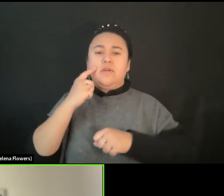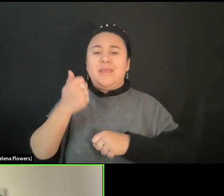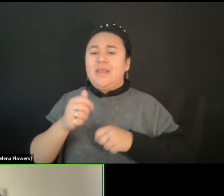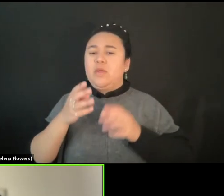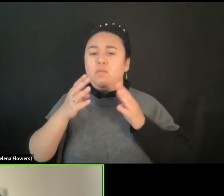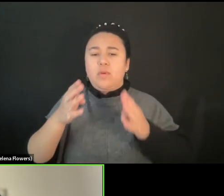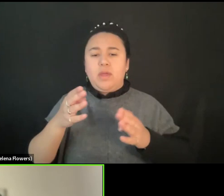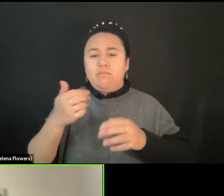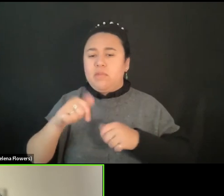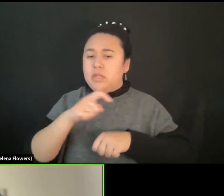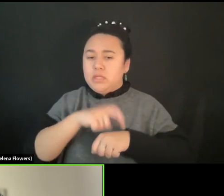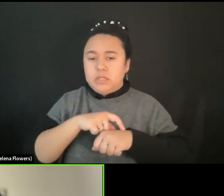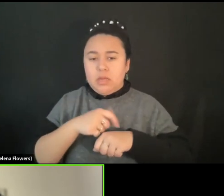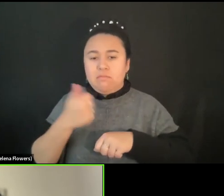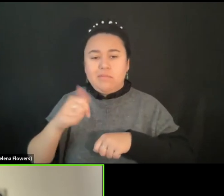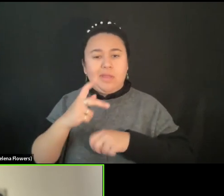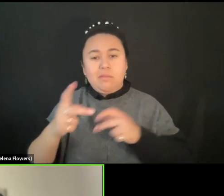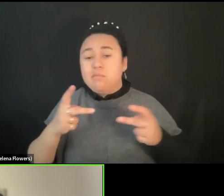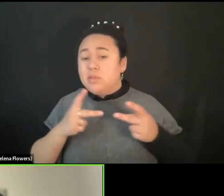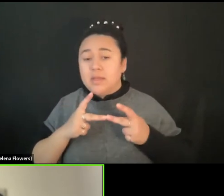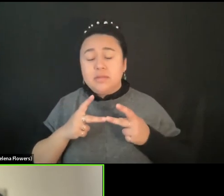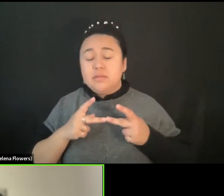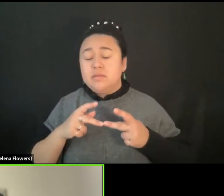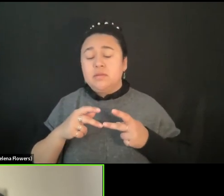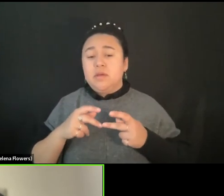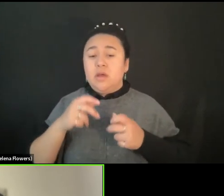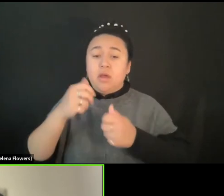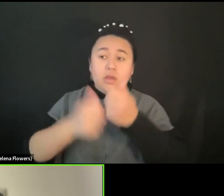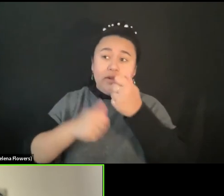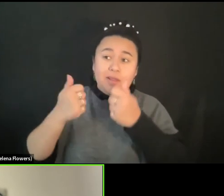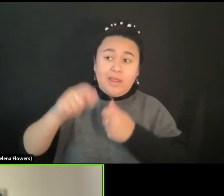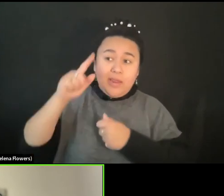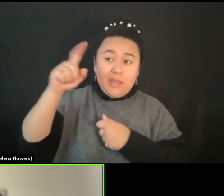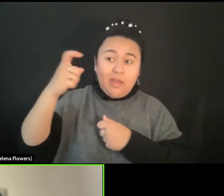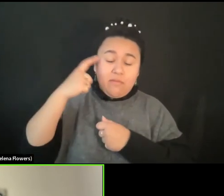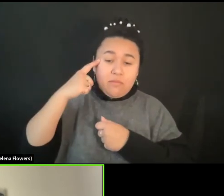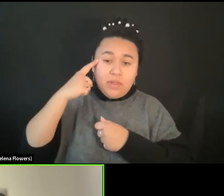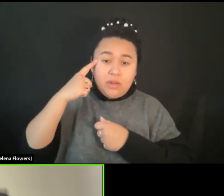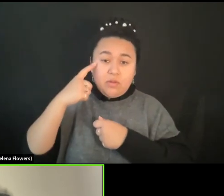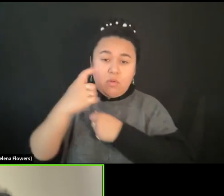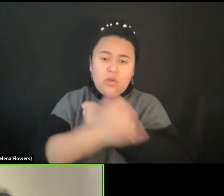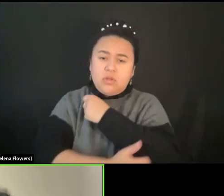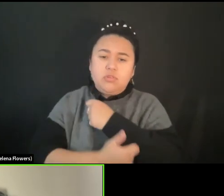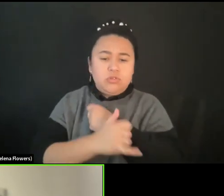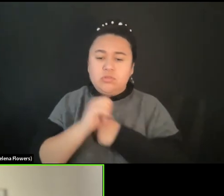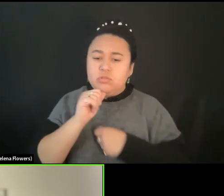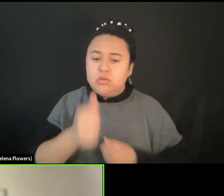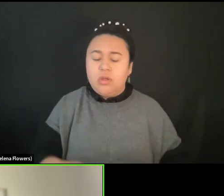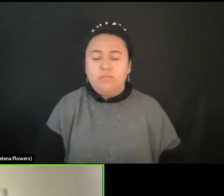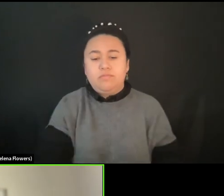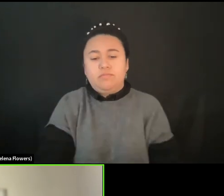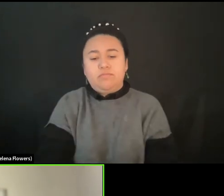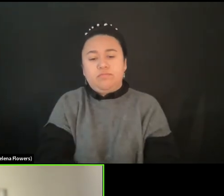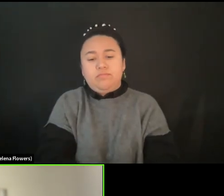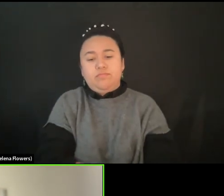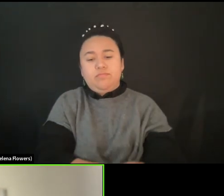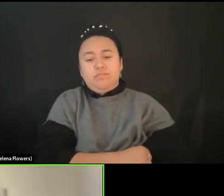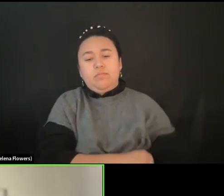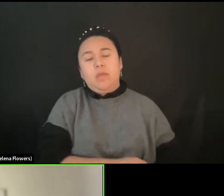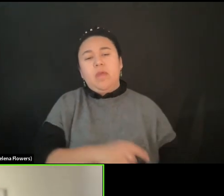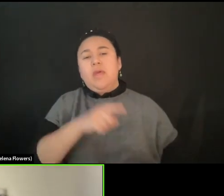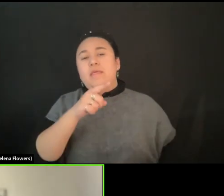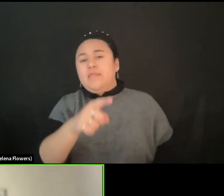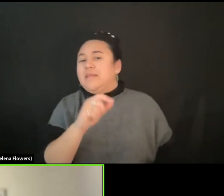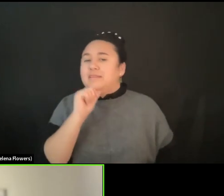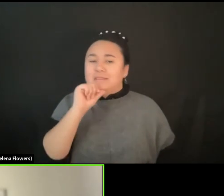or state. And I think this manifesto, as they mentioned, is not a suicidal end to their artistic life,